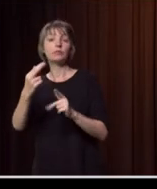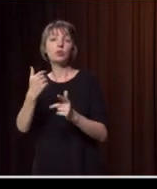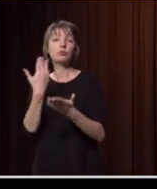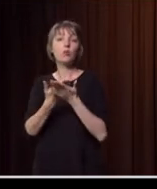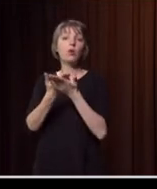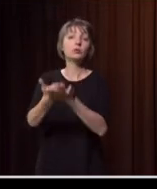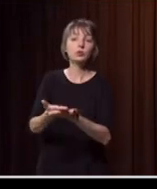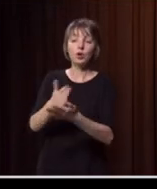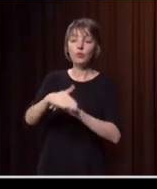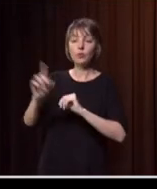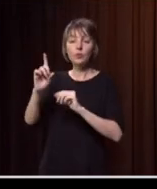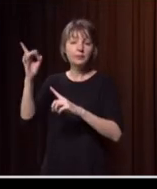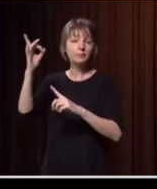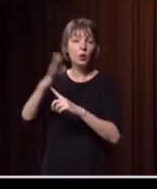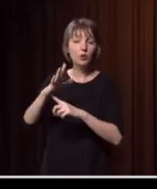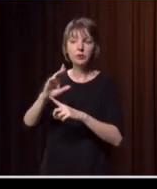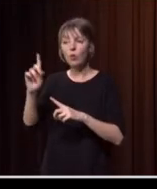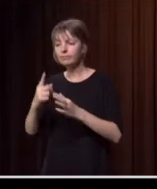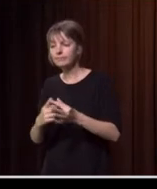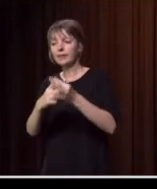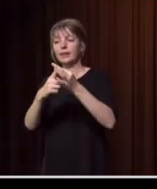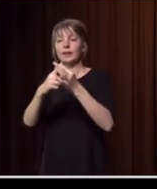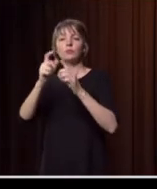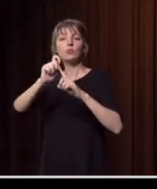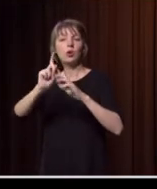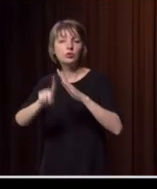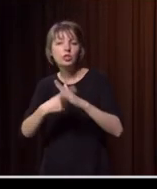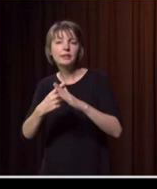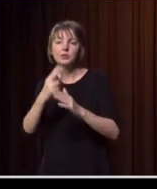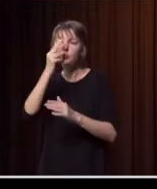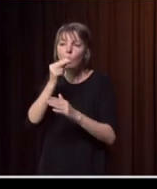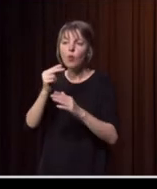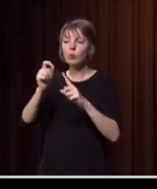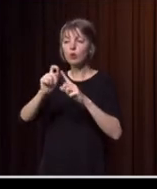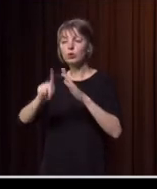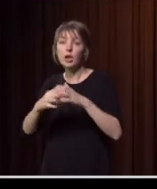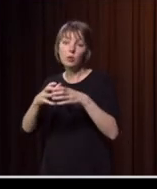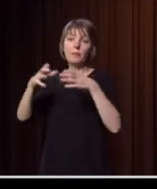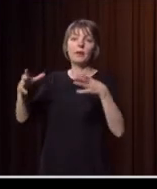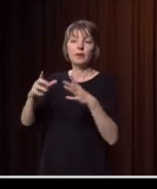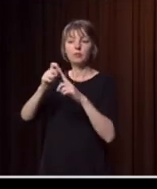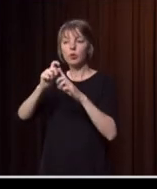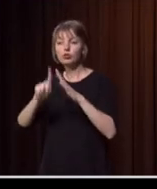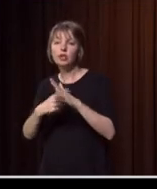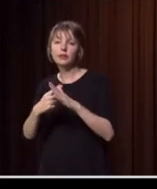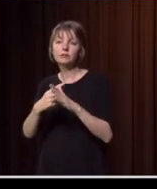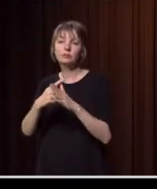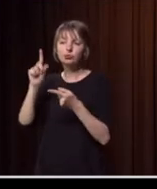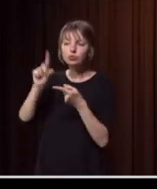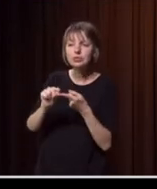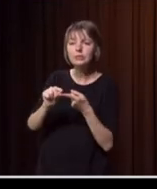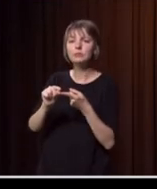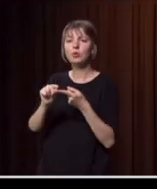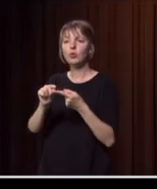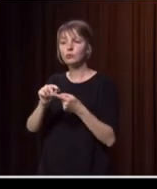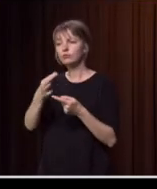around what matters. What are the key projects that matter? What are the key small projects, large projects, low cost, no cost things that